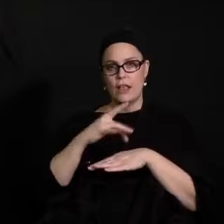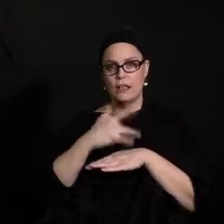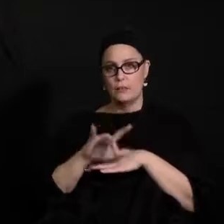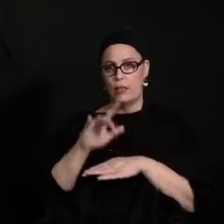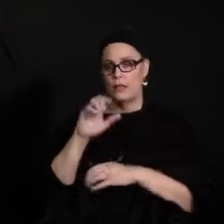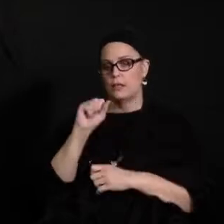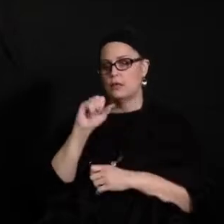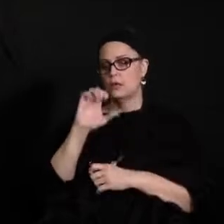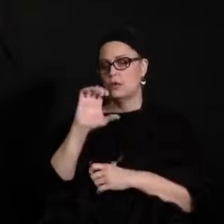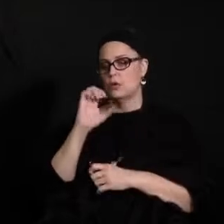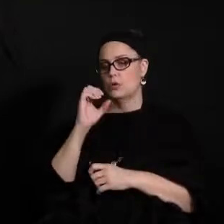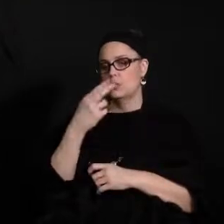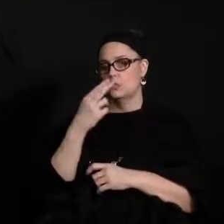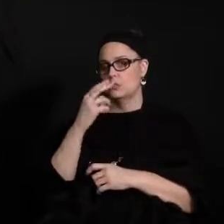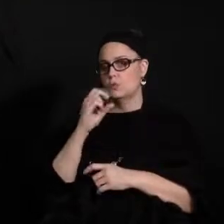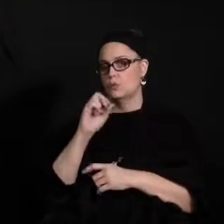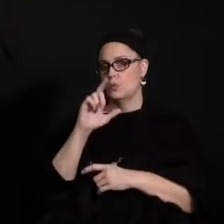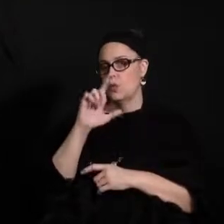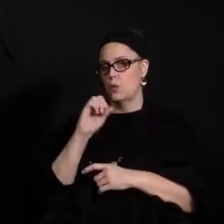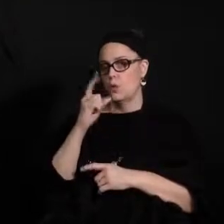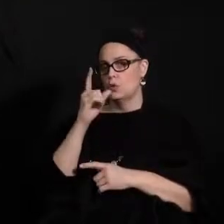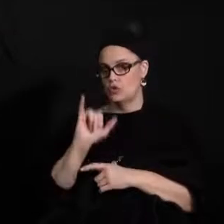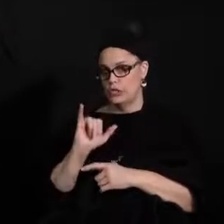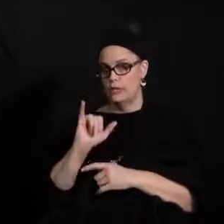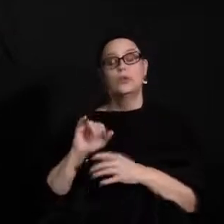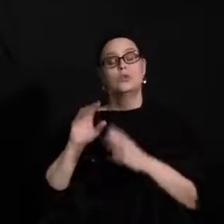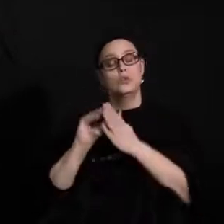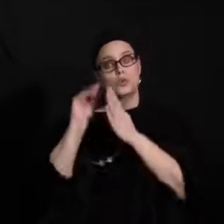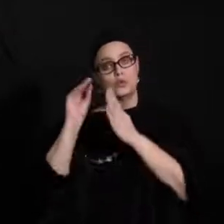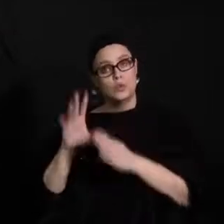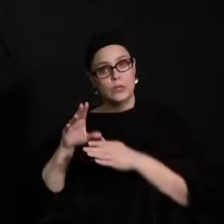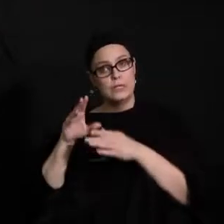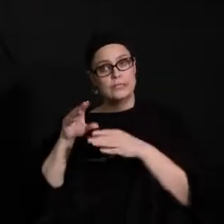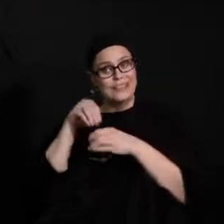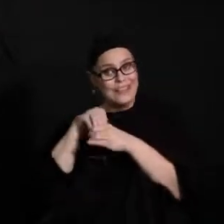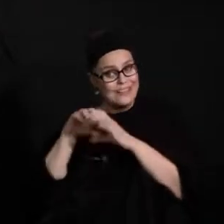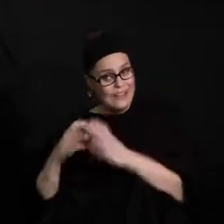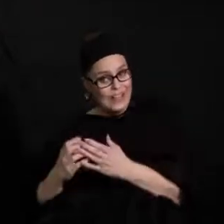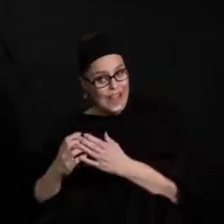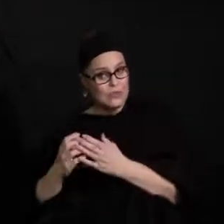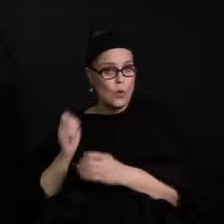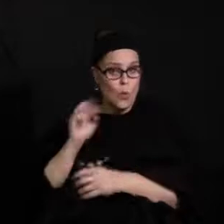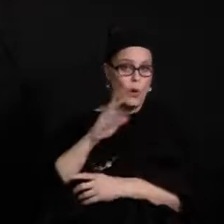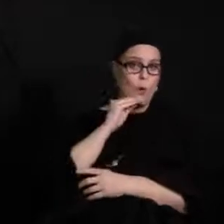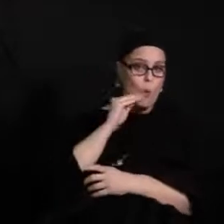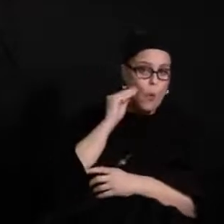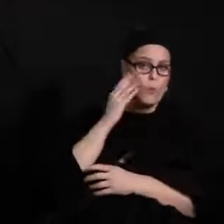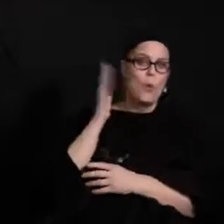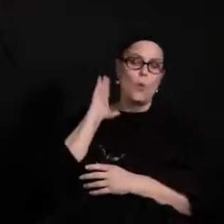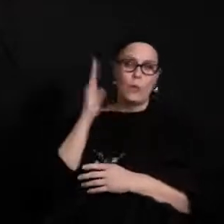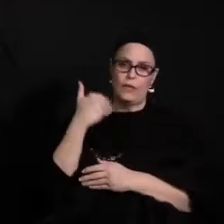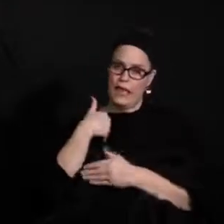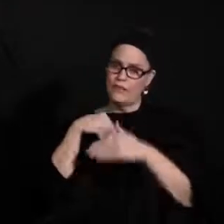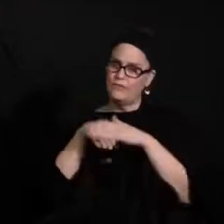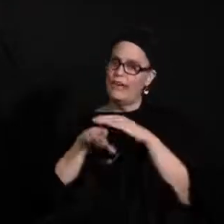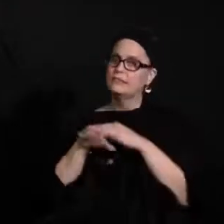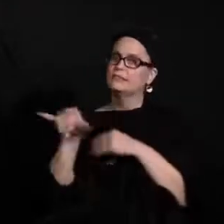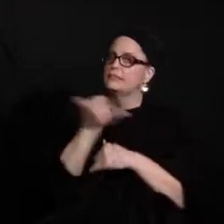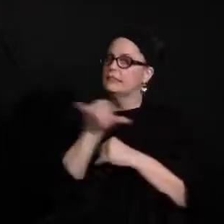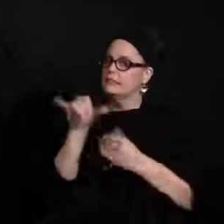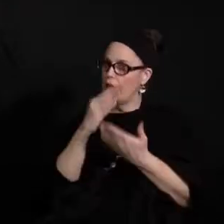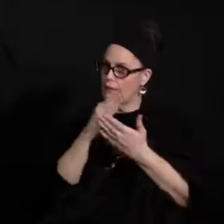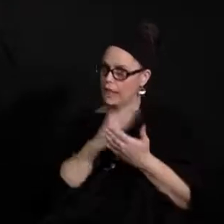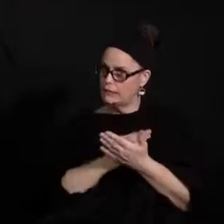students in class and at home will have access to the same lesson. Now, synchronous opportunities